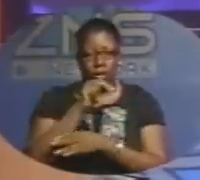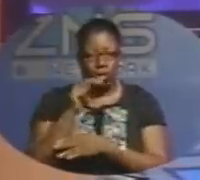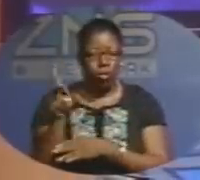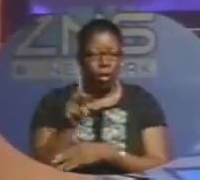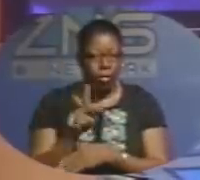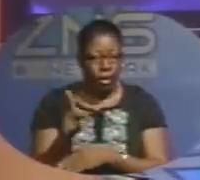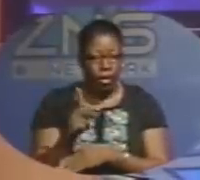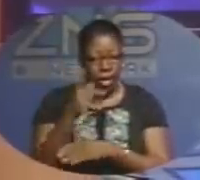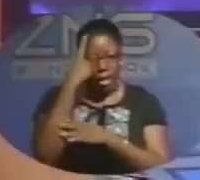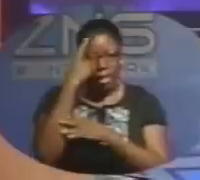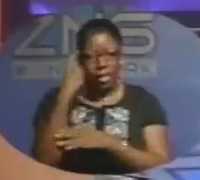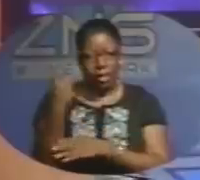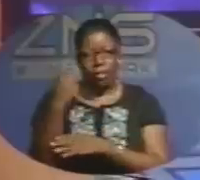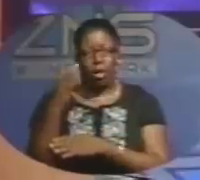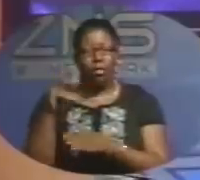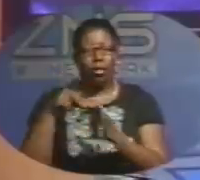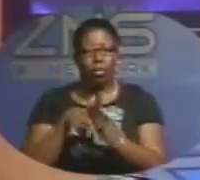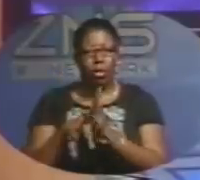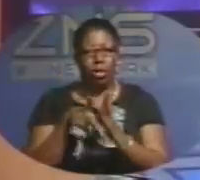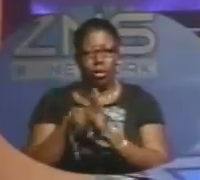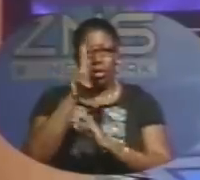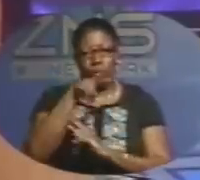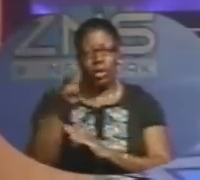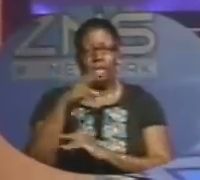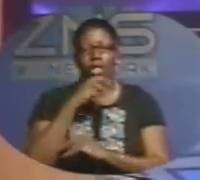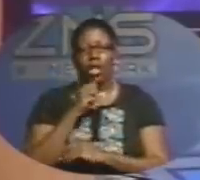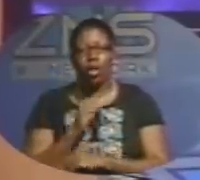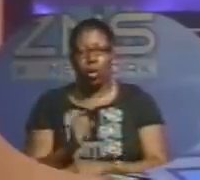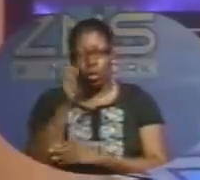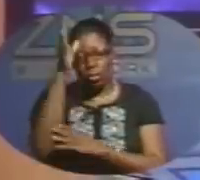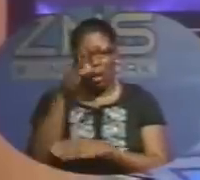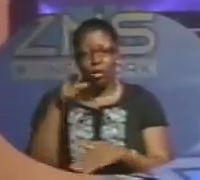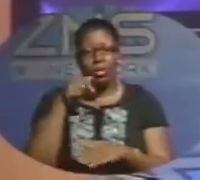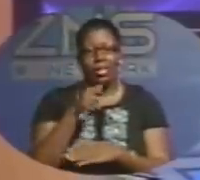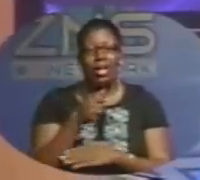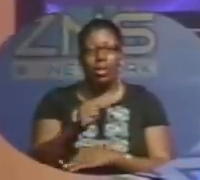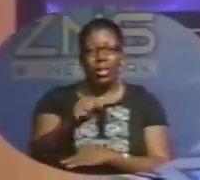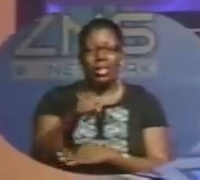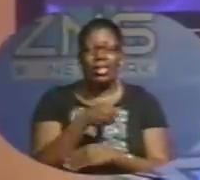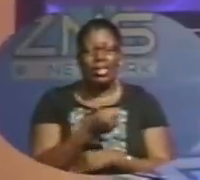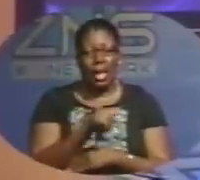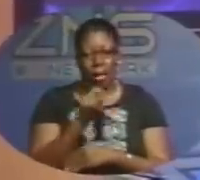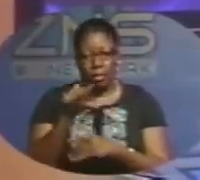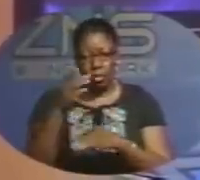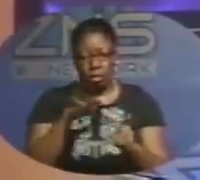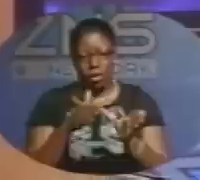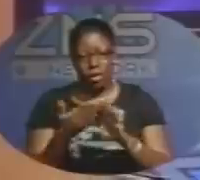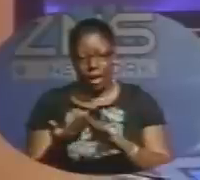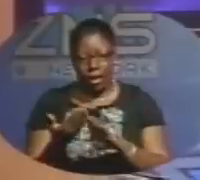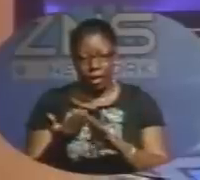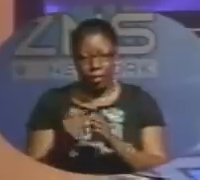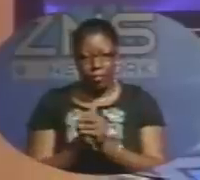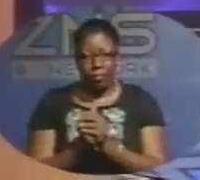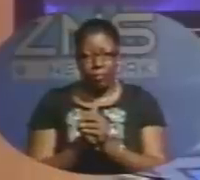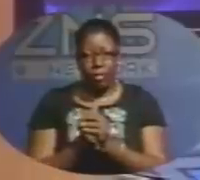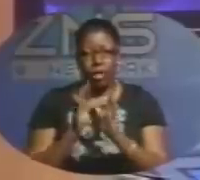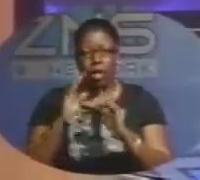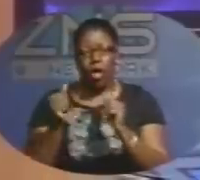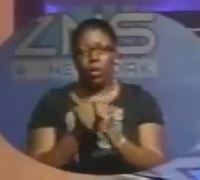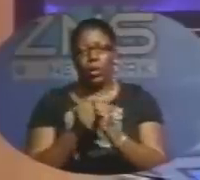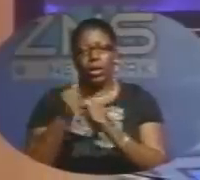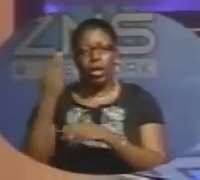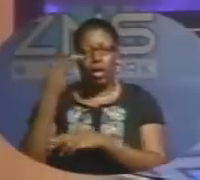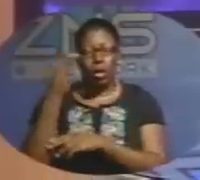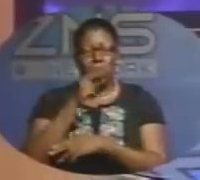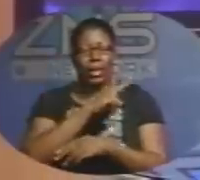in the murder of a 22-year-old man stabbed to death Monday night in Union Village. I spoke with Assistant Commissioner of Police Hewlin